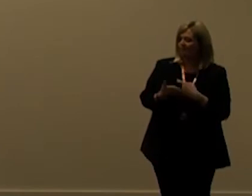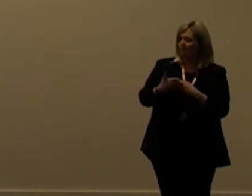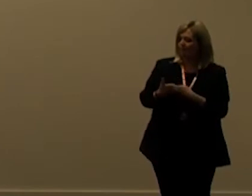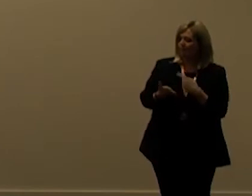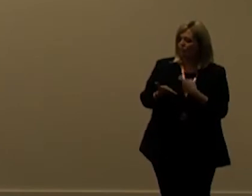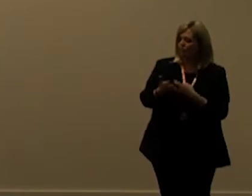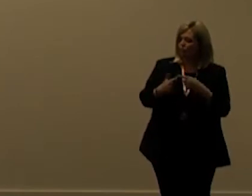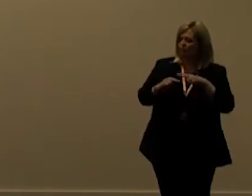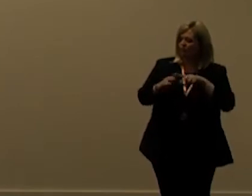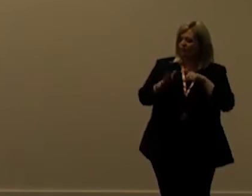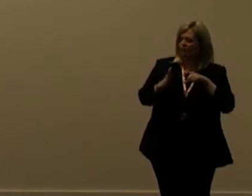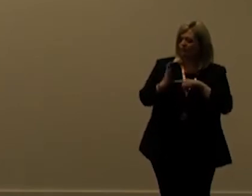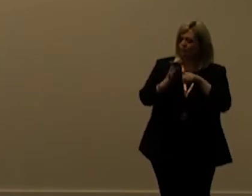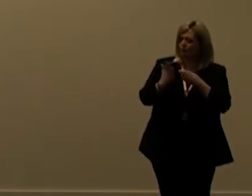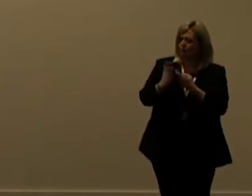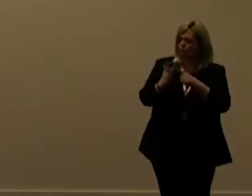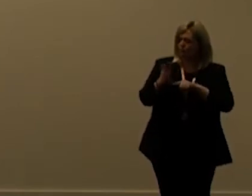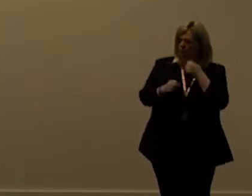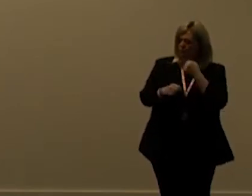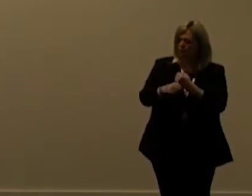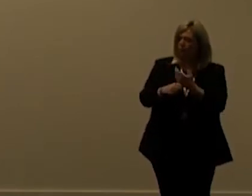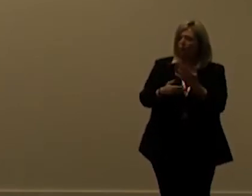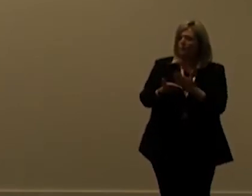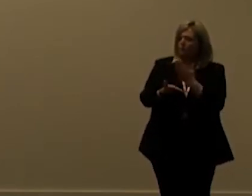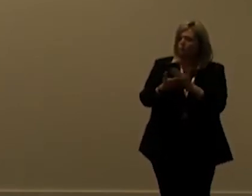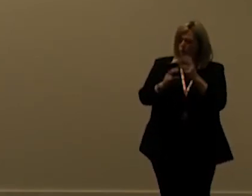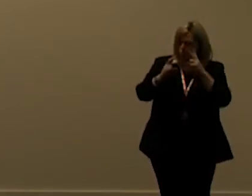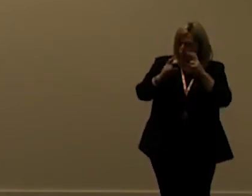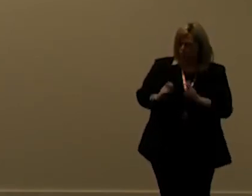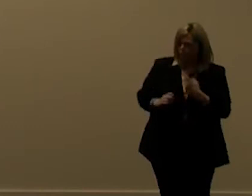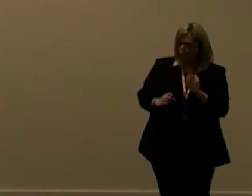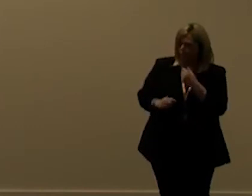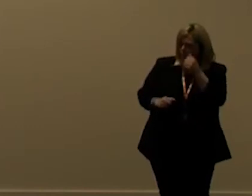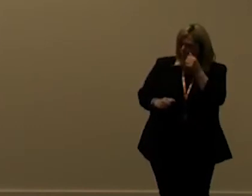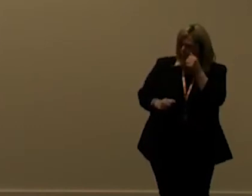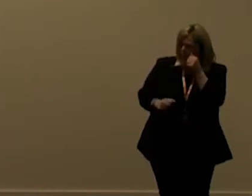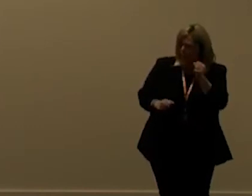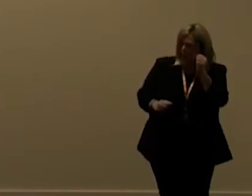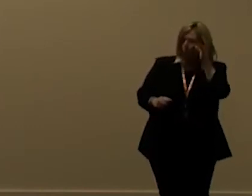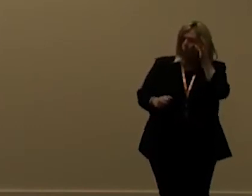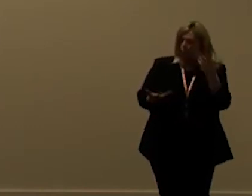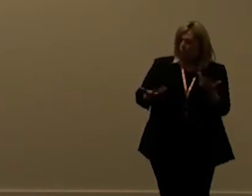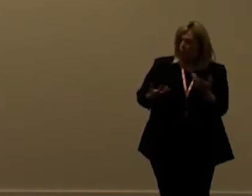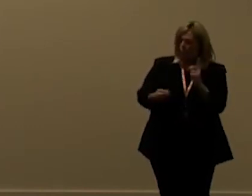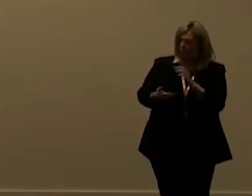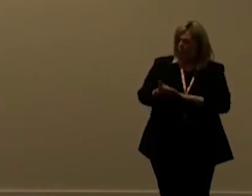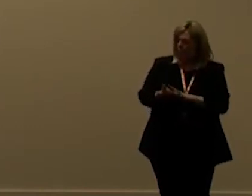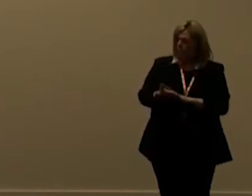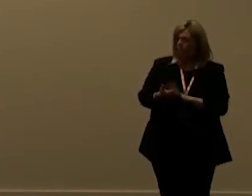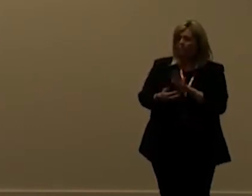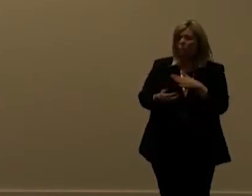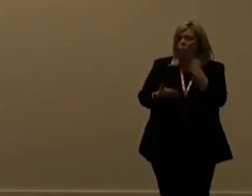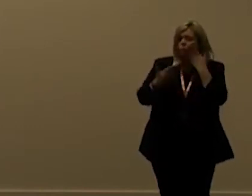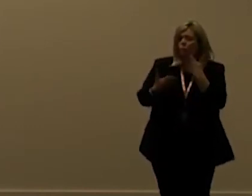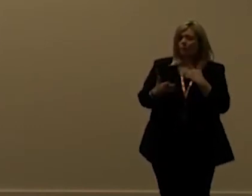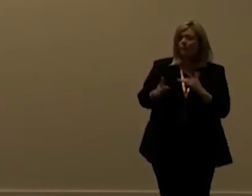so so be sure that you sort of read up on this and uh if you want me to talk you can always contact me and i